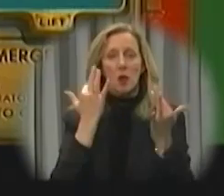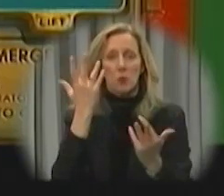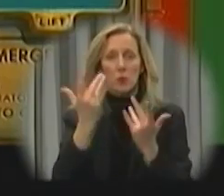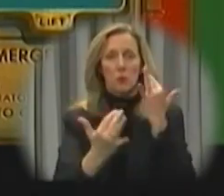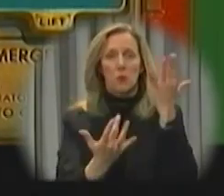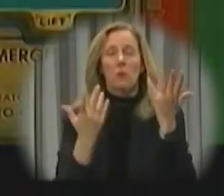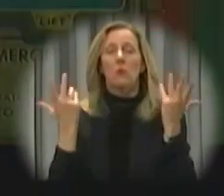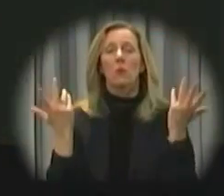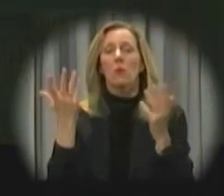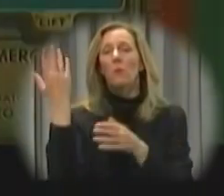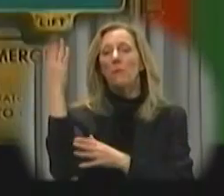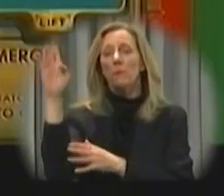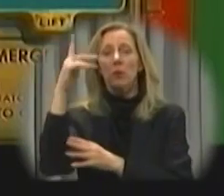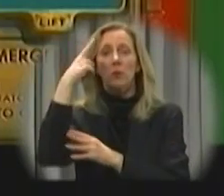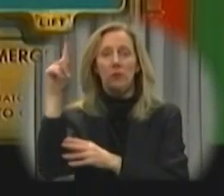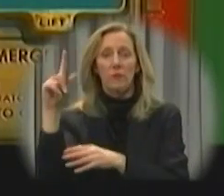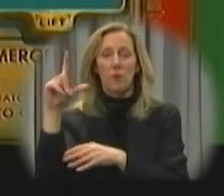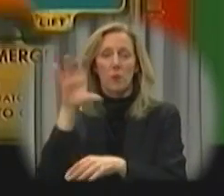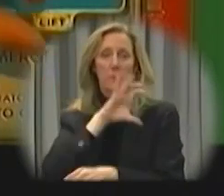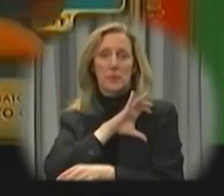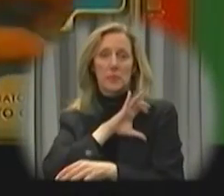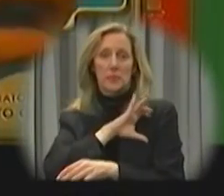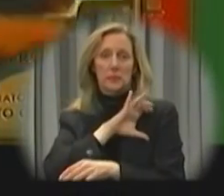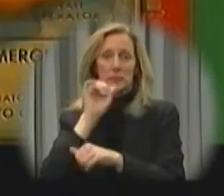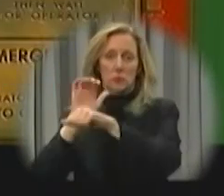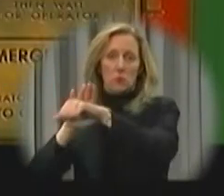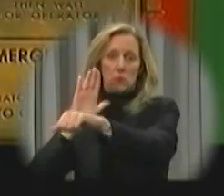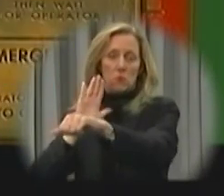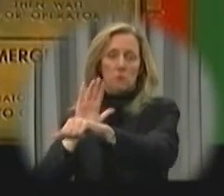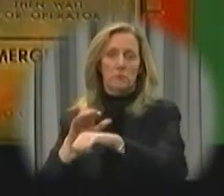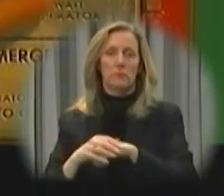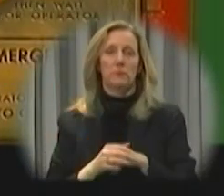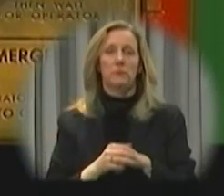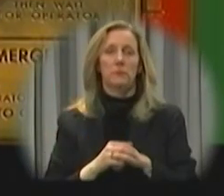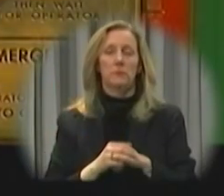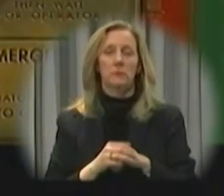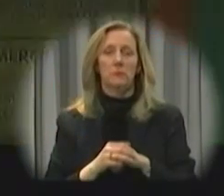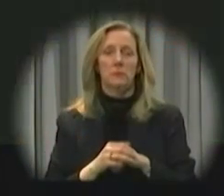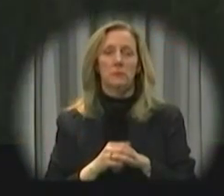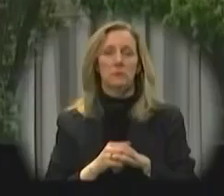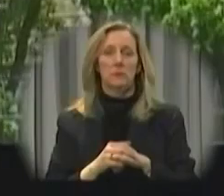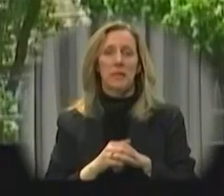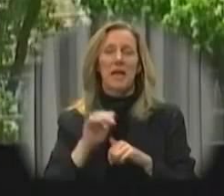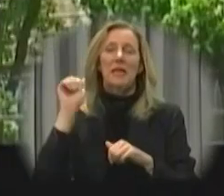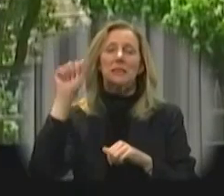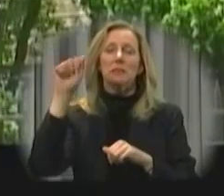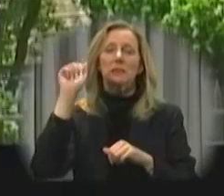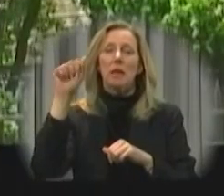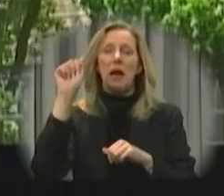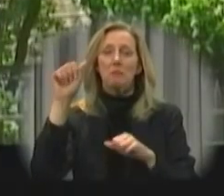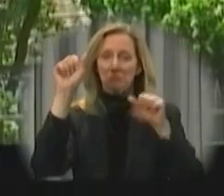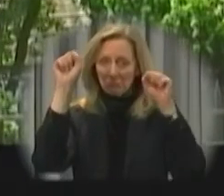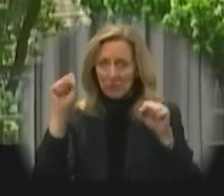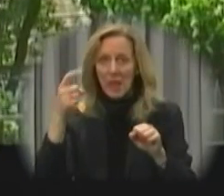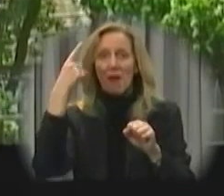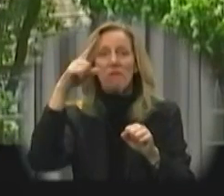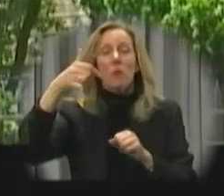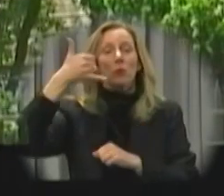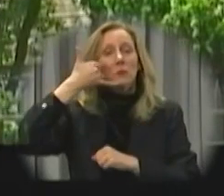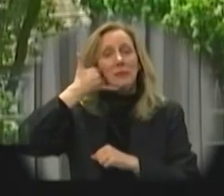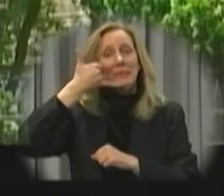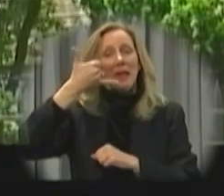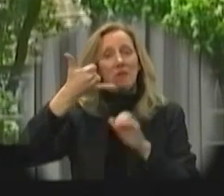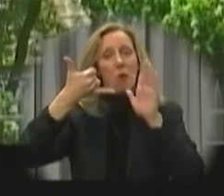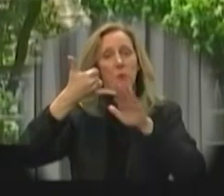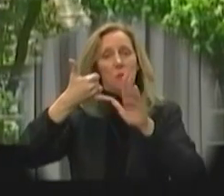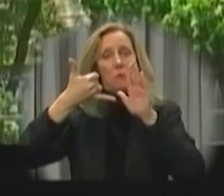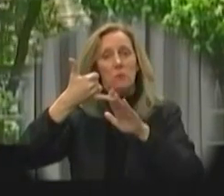department or blue button for the police department. These tapping patterns also can be used on